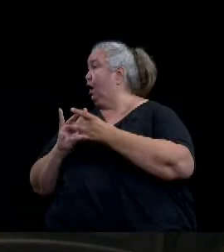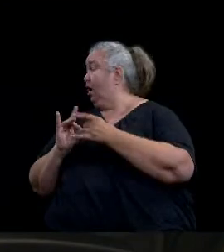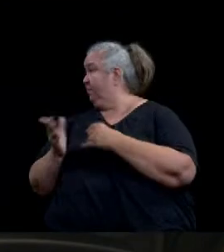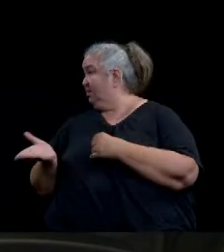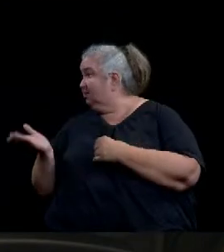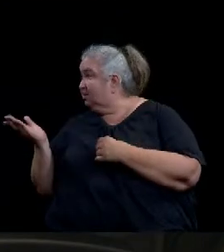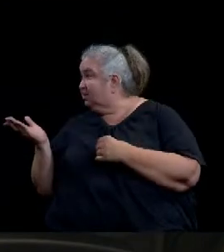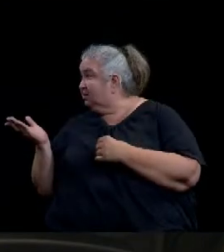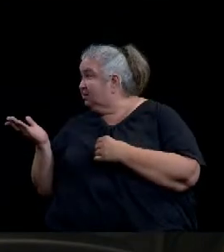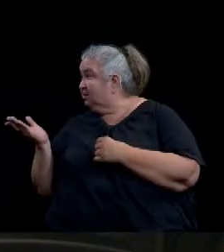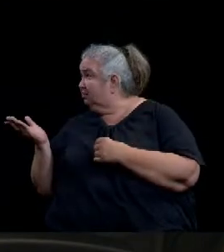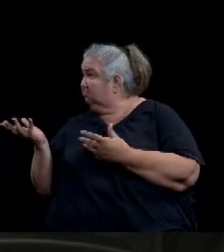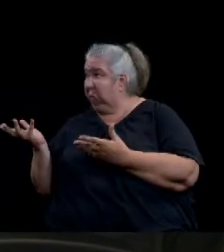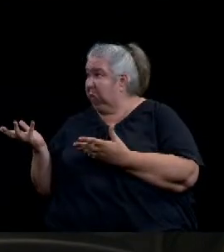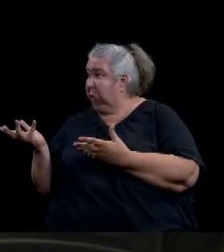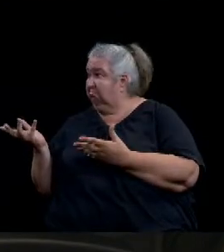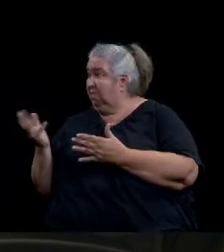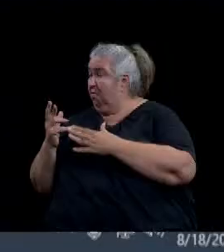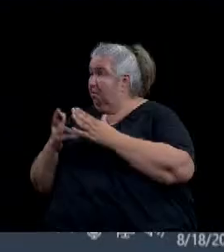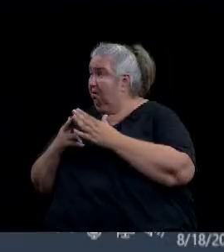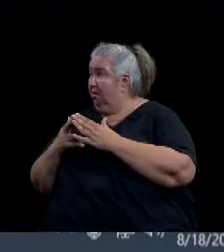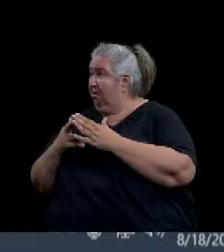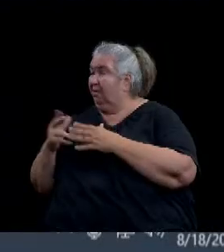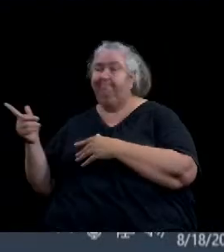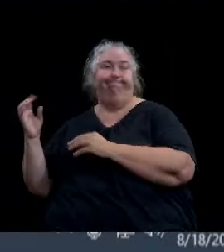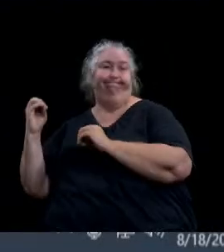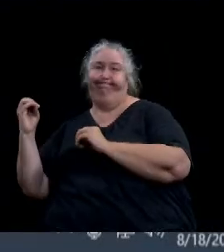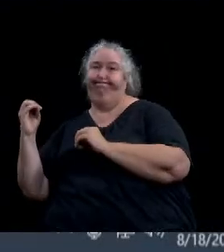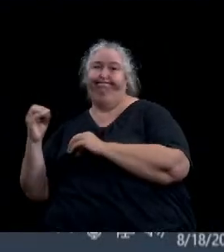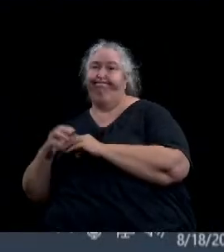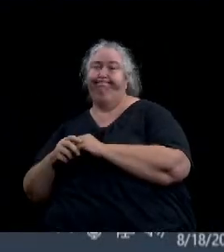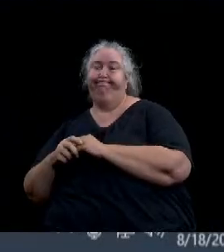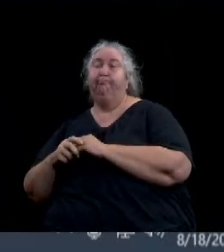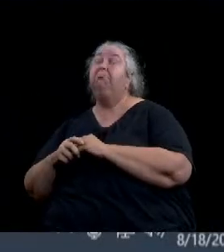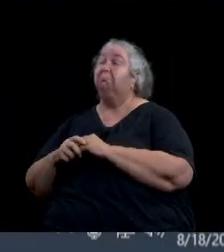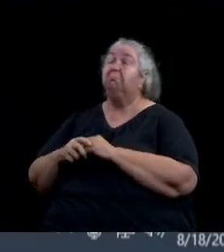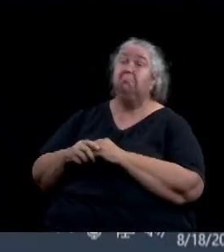We do not, sir. Okay, we'll close the public hearing. Is there a motion?